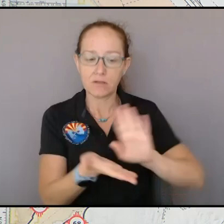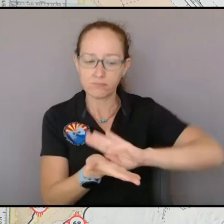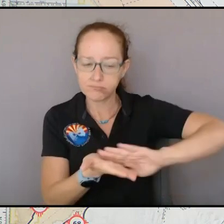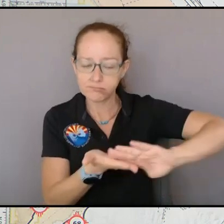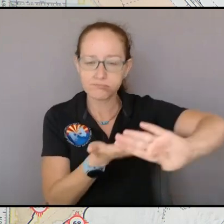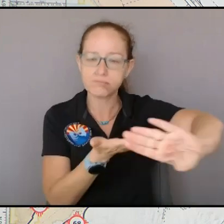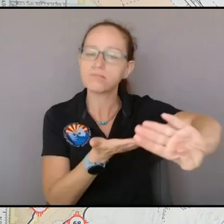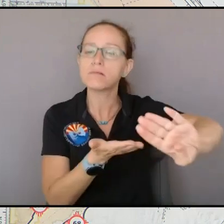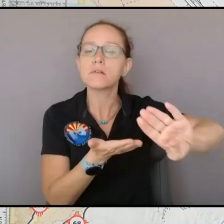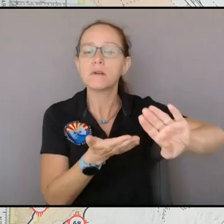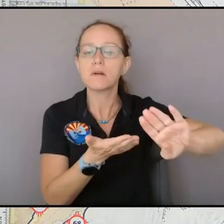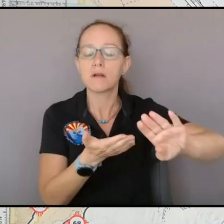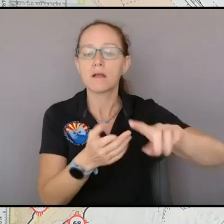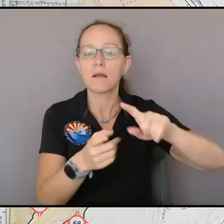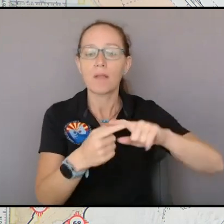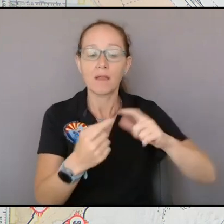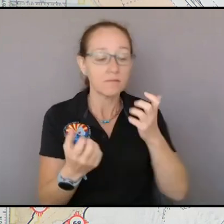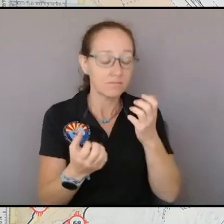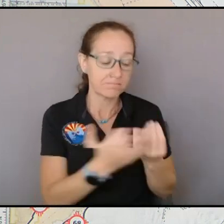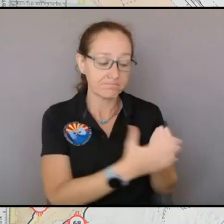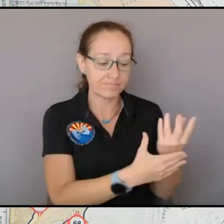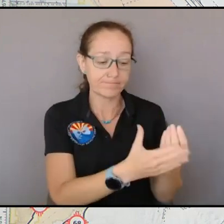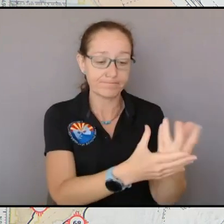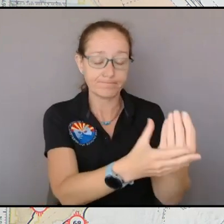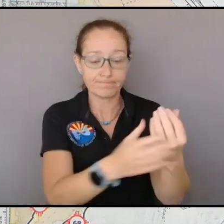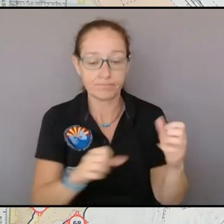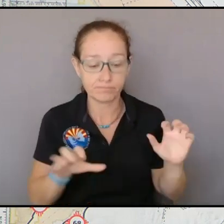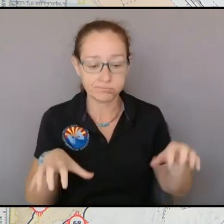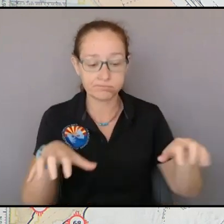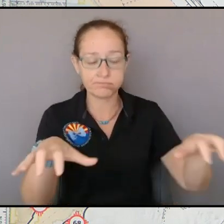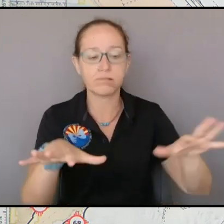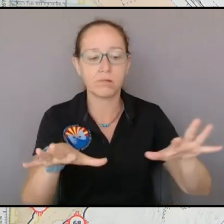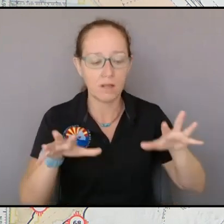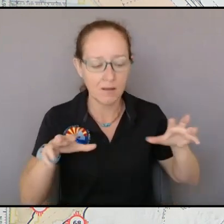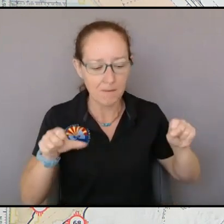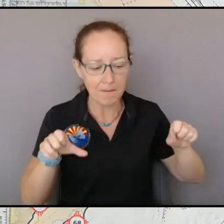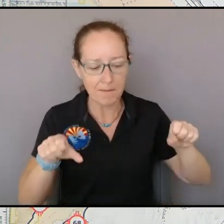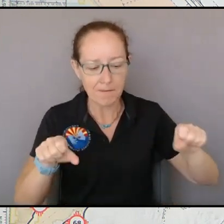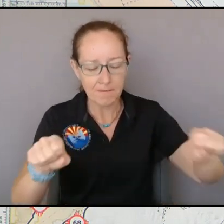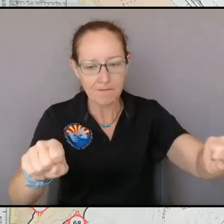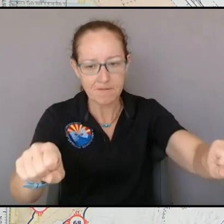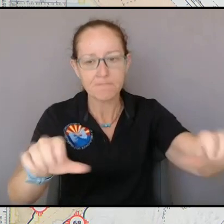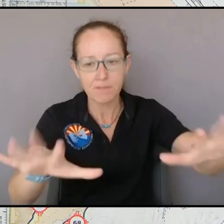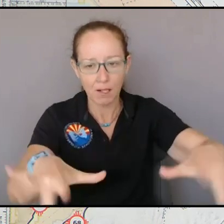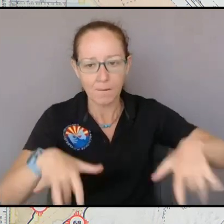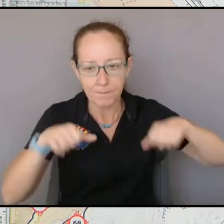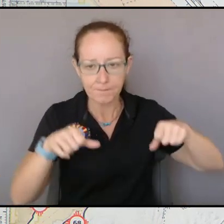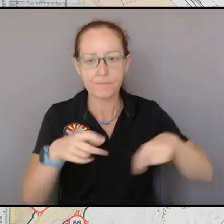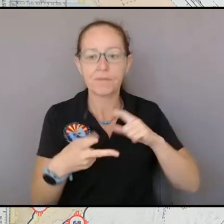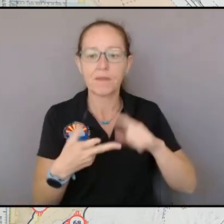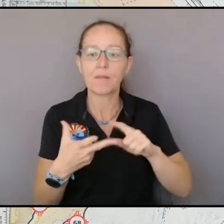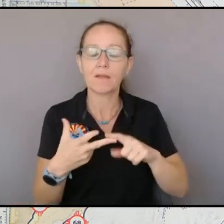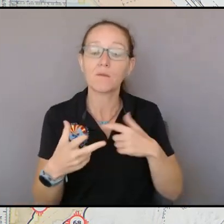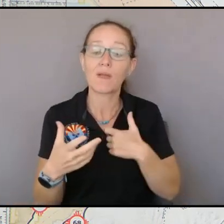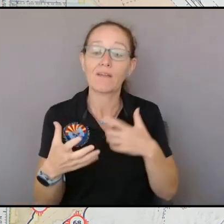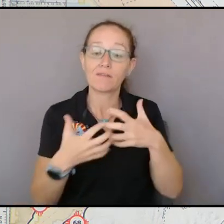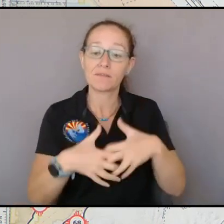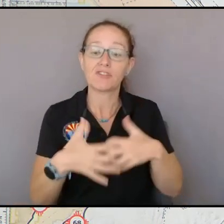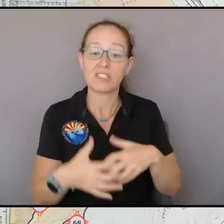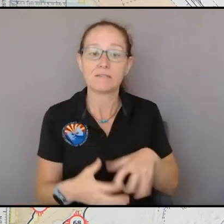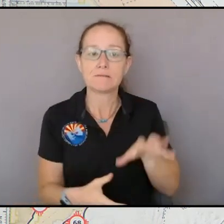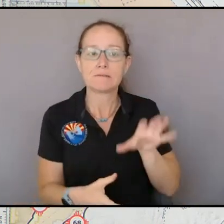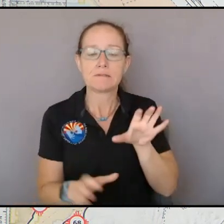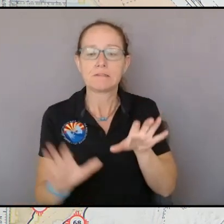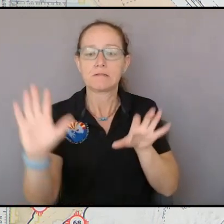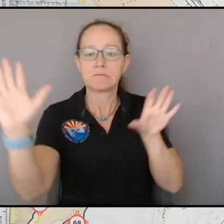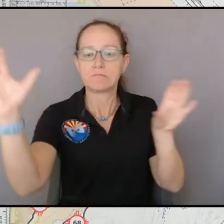and then there's feller bunchers that are that are taking a certain number of the trees out to create that prescription that I talked to you guys about